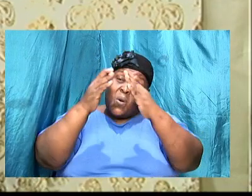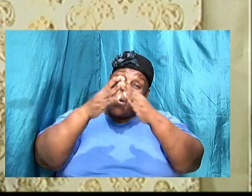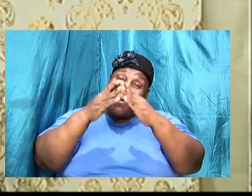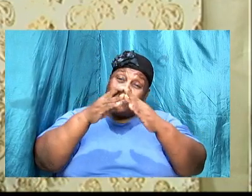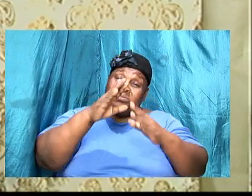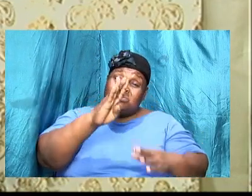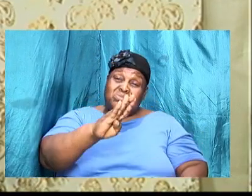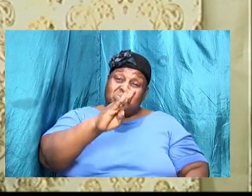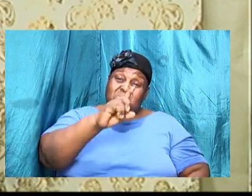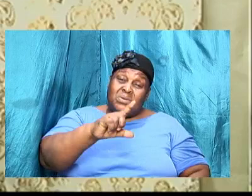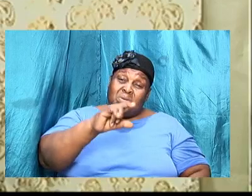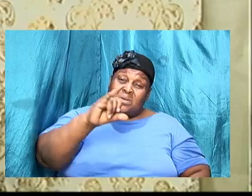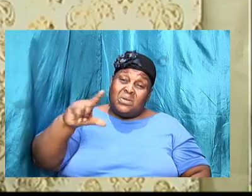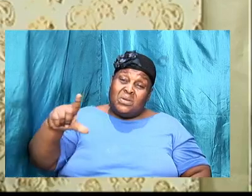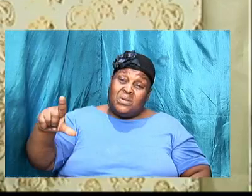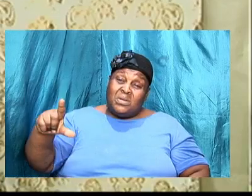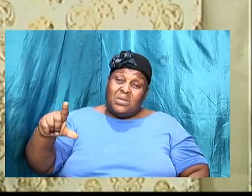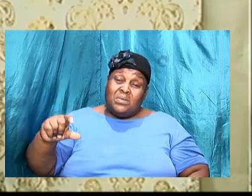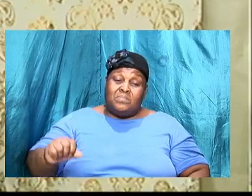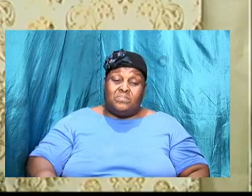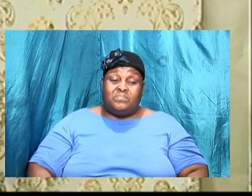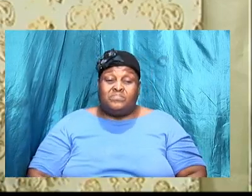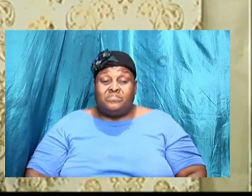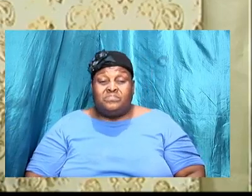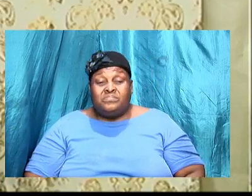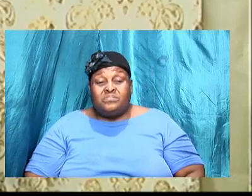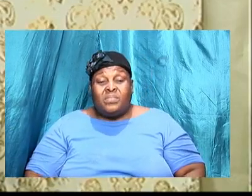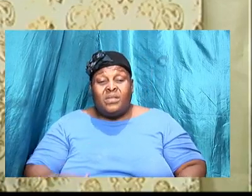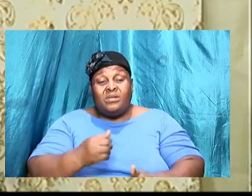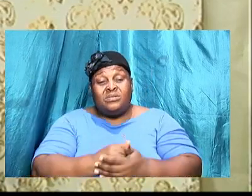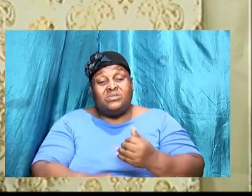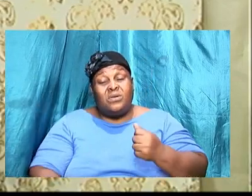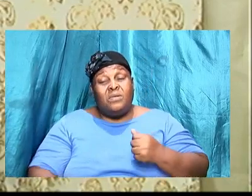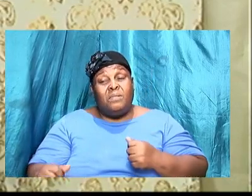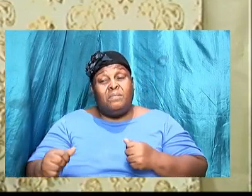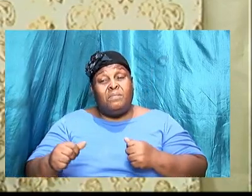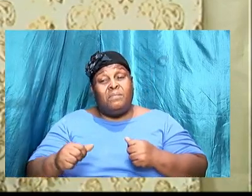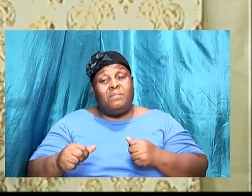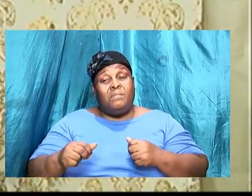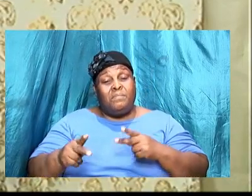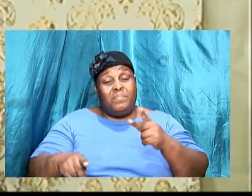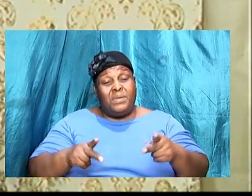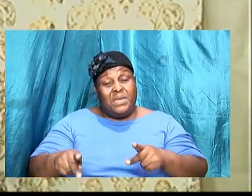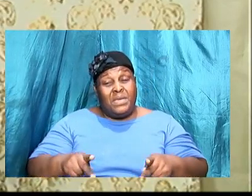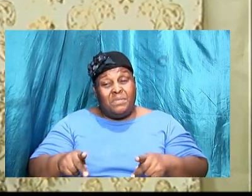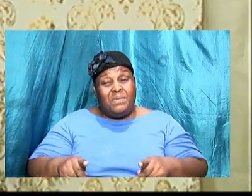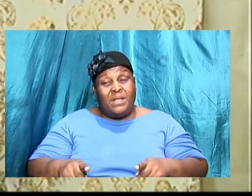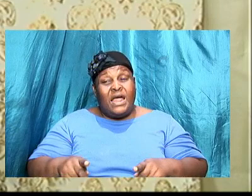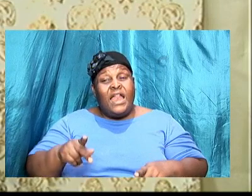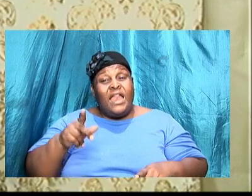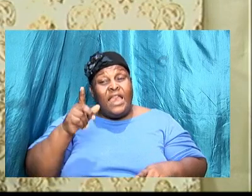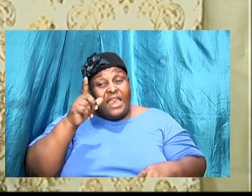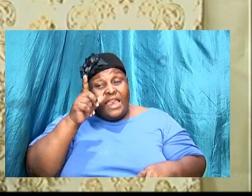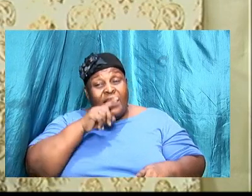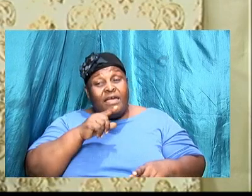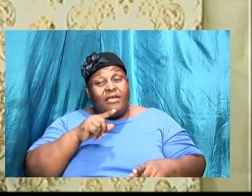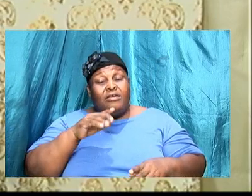some folks lie on the farm and when the payback supposed to payback they can't afford to do the payback